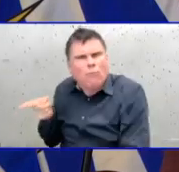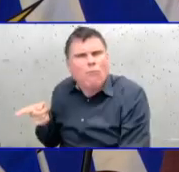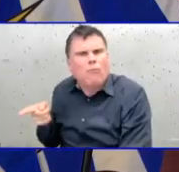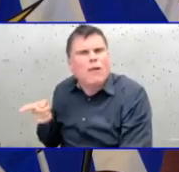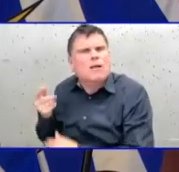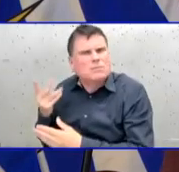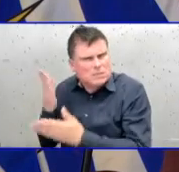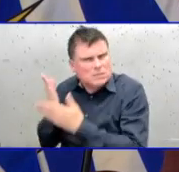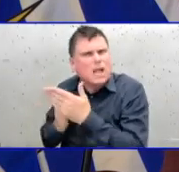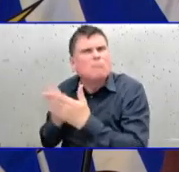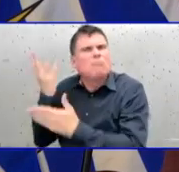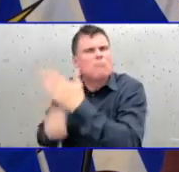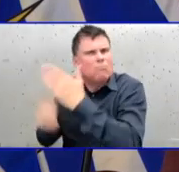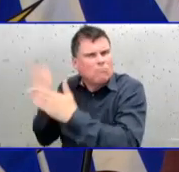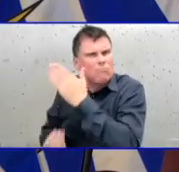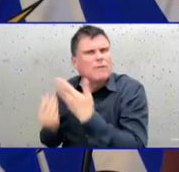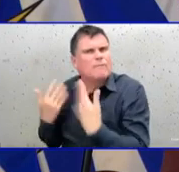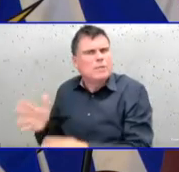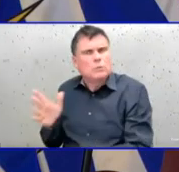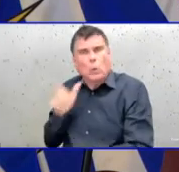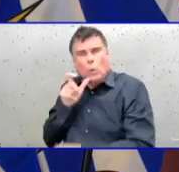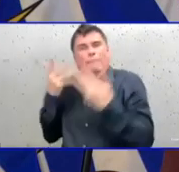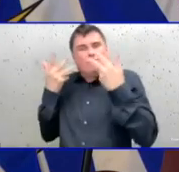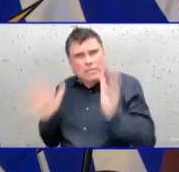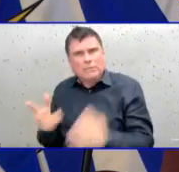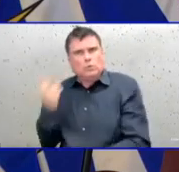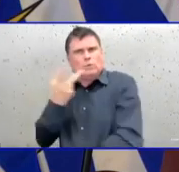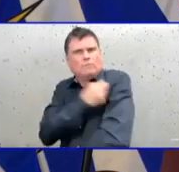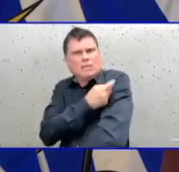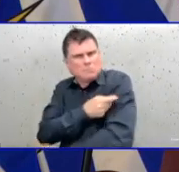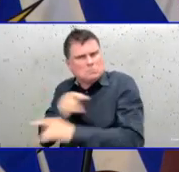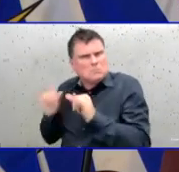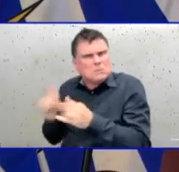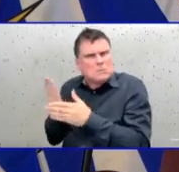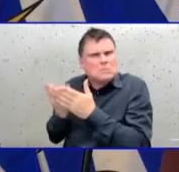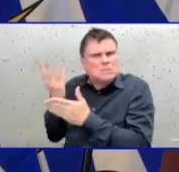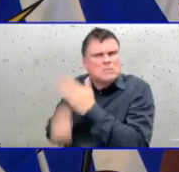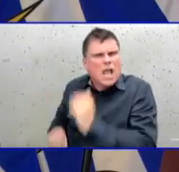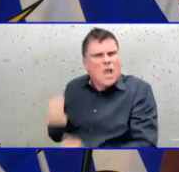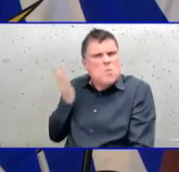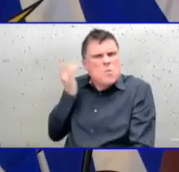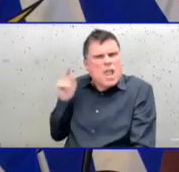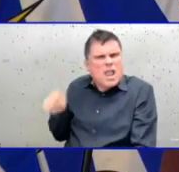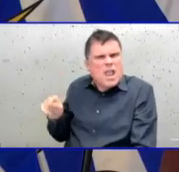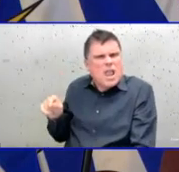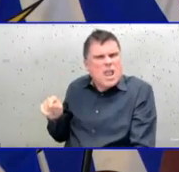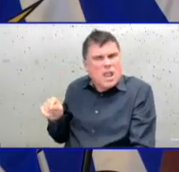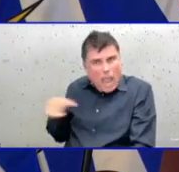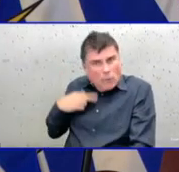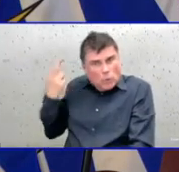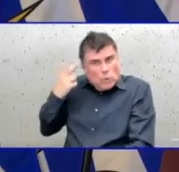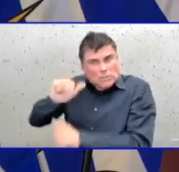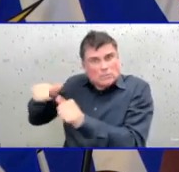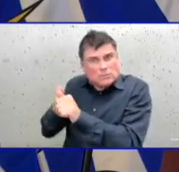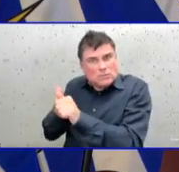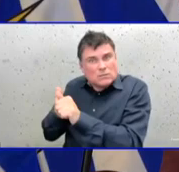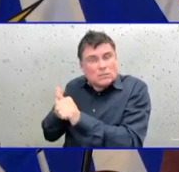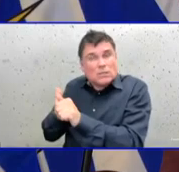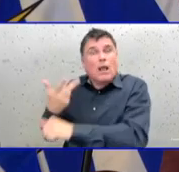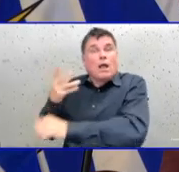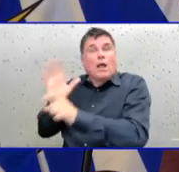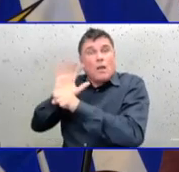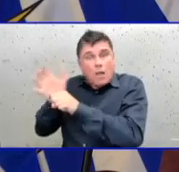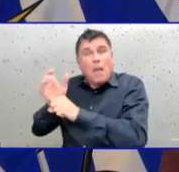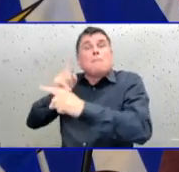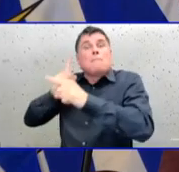whether this was predominantly long-term care, and someone seeing those numbers that's over the age of 70 or 80 who's